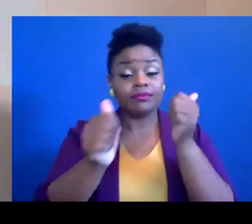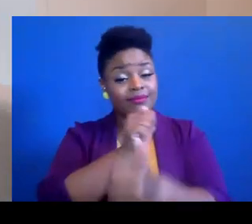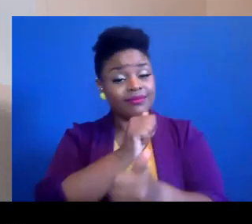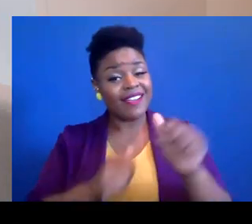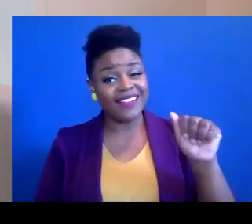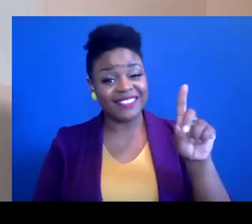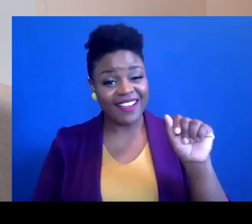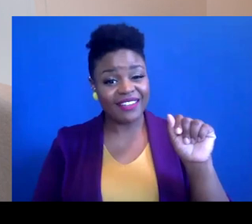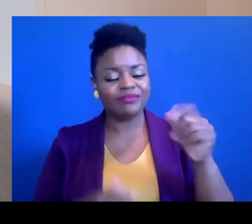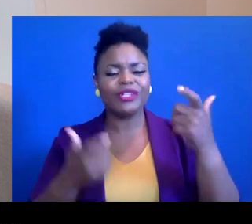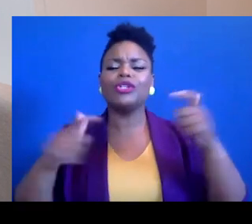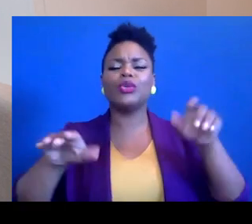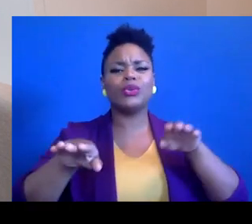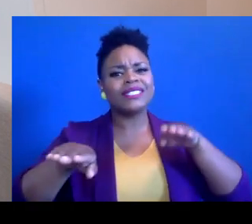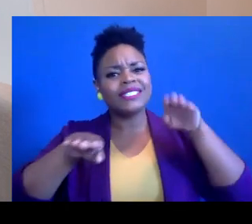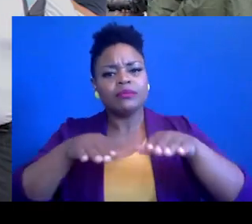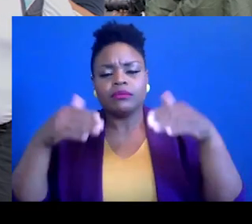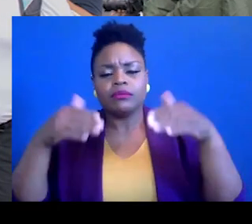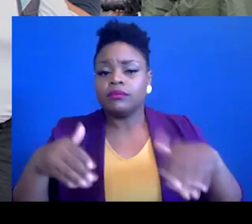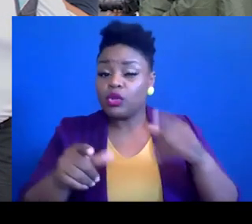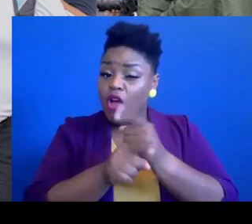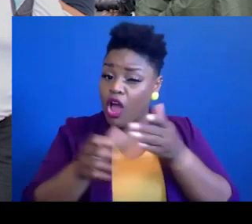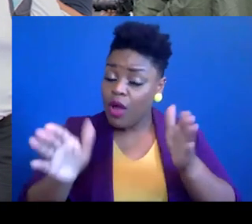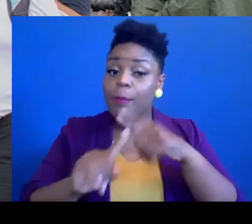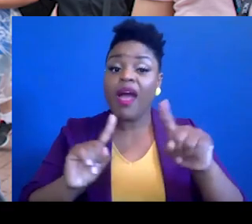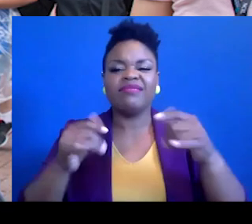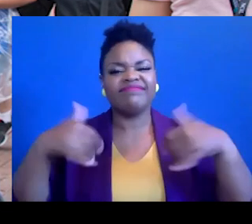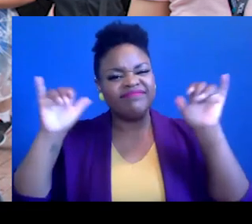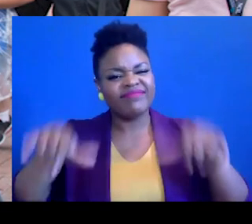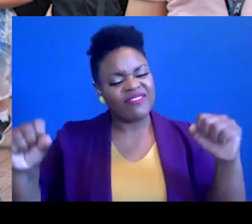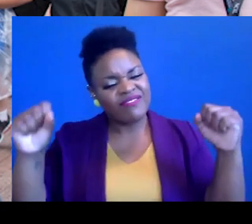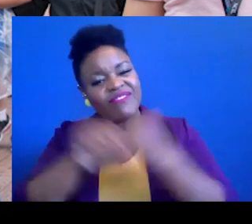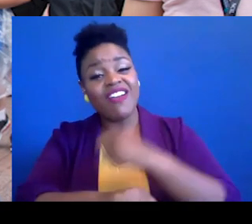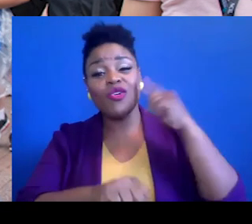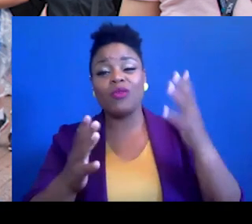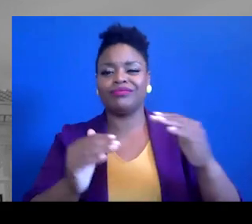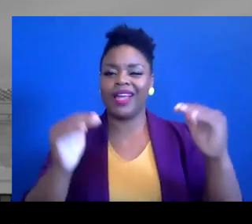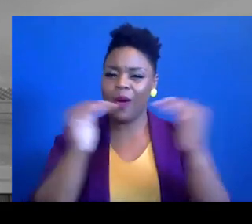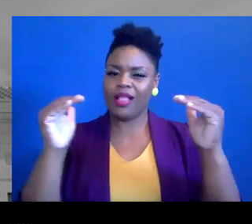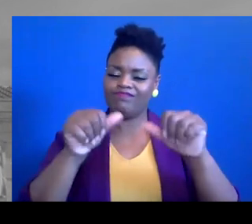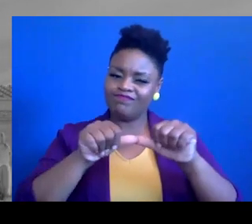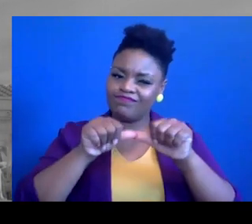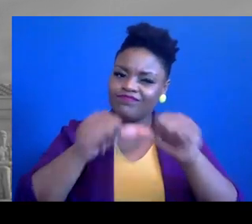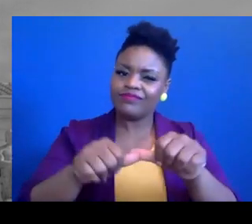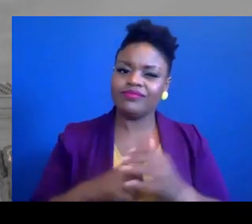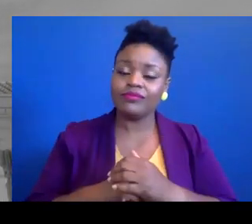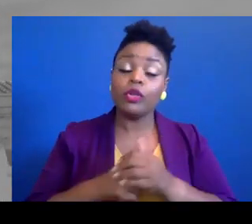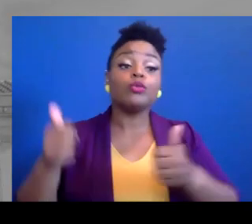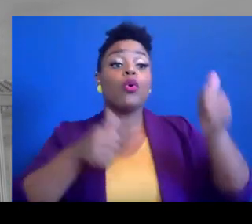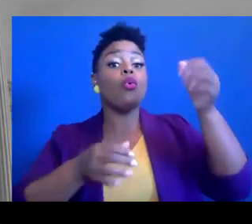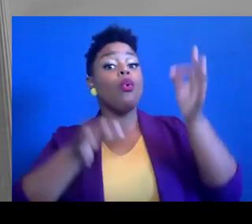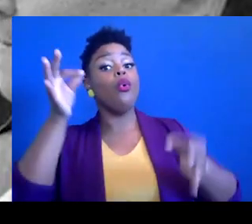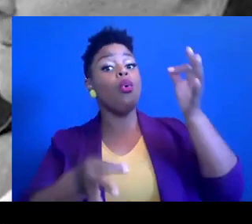ADA was a huge step in the right direction, but the fight for equality has continued. The Supreme Court granted